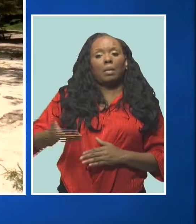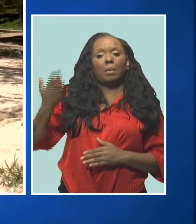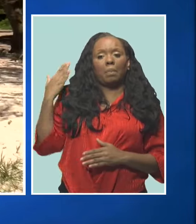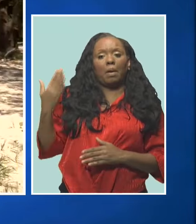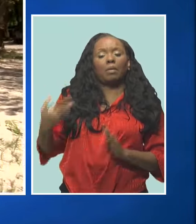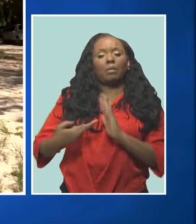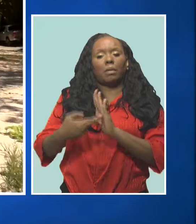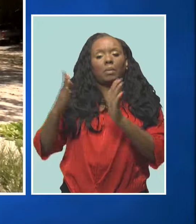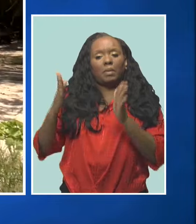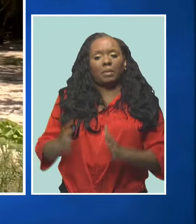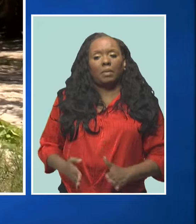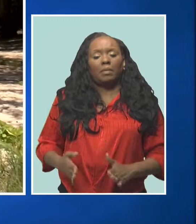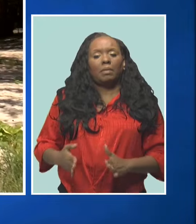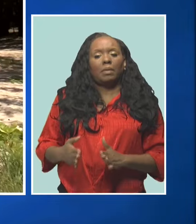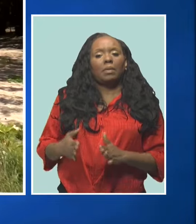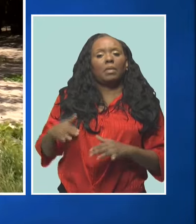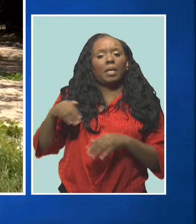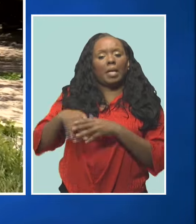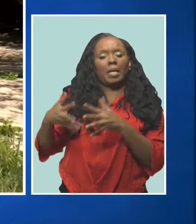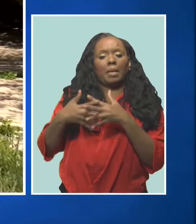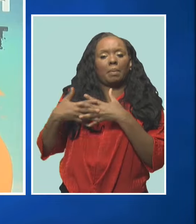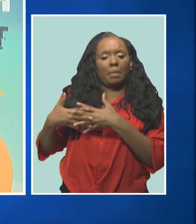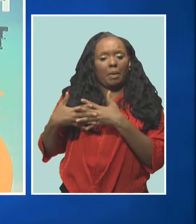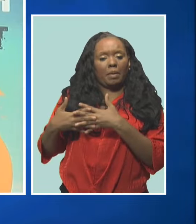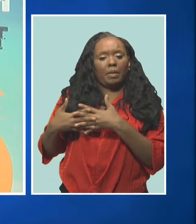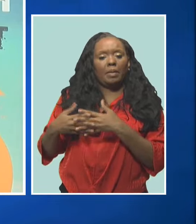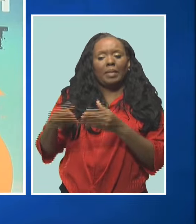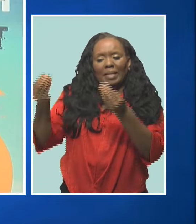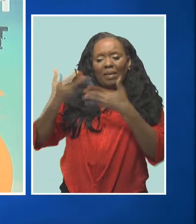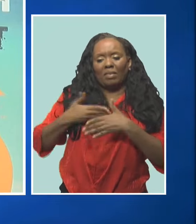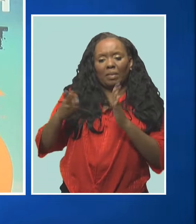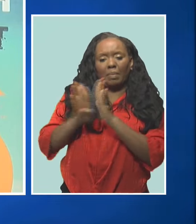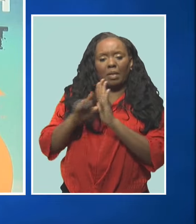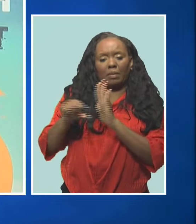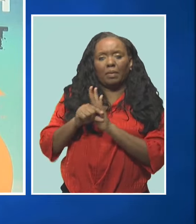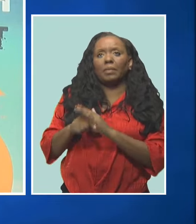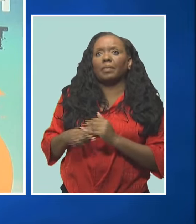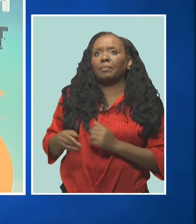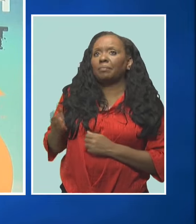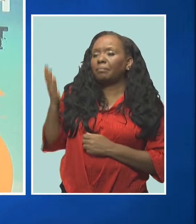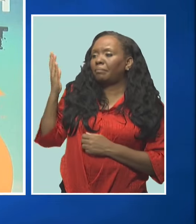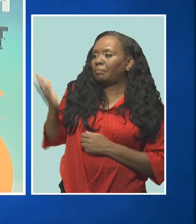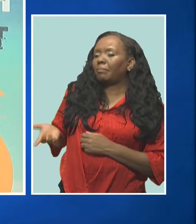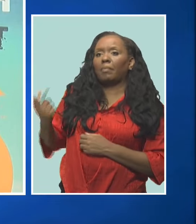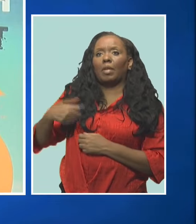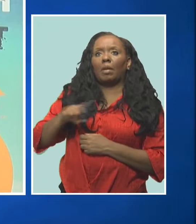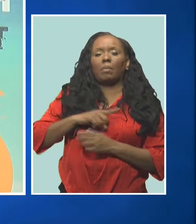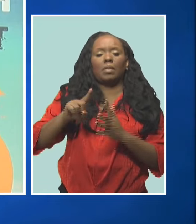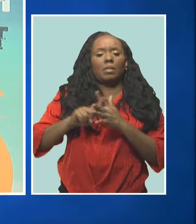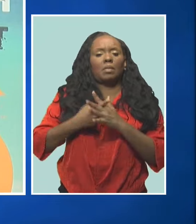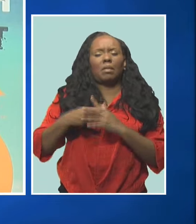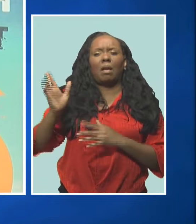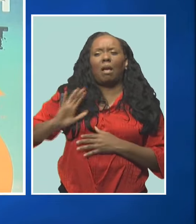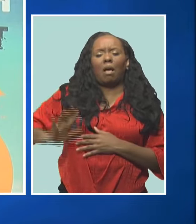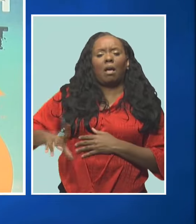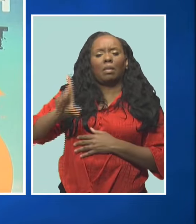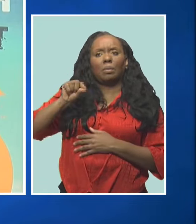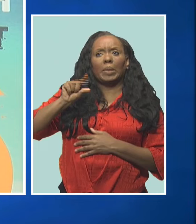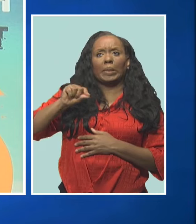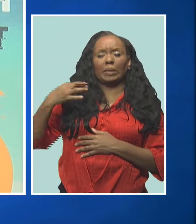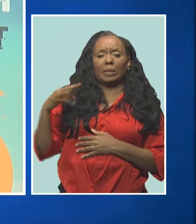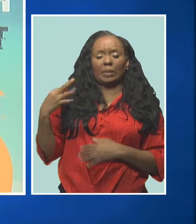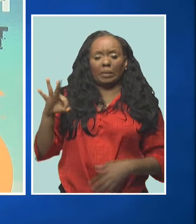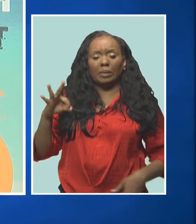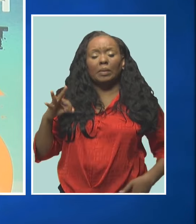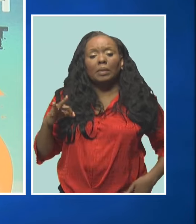some background to the initiative. We started this since 2019, and we were supposed to make,